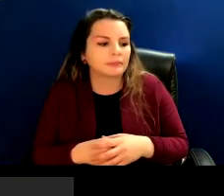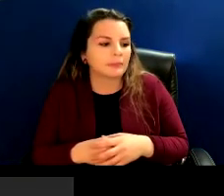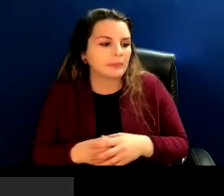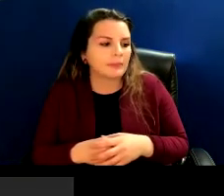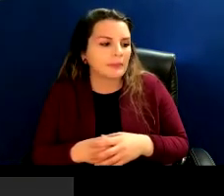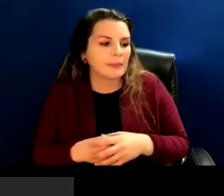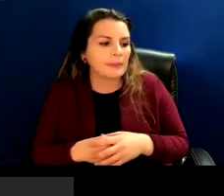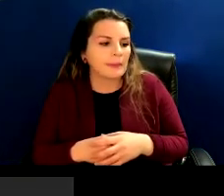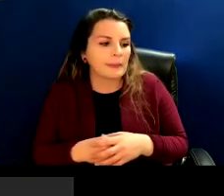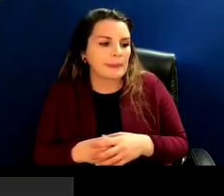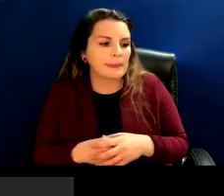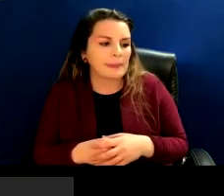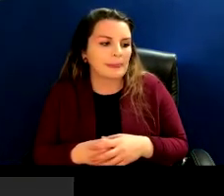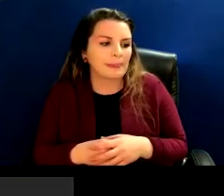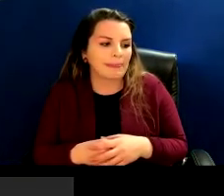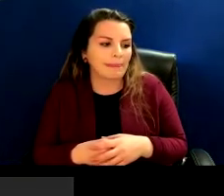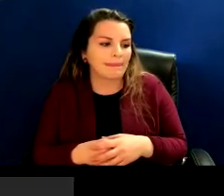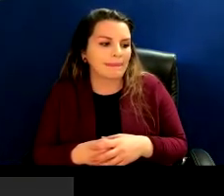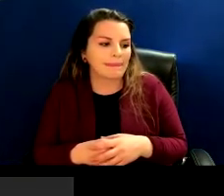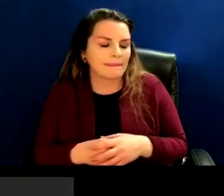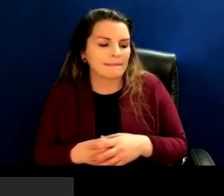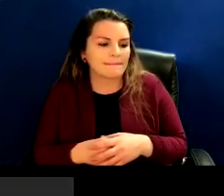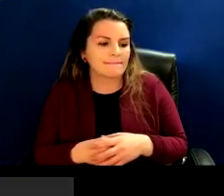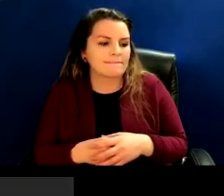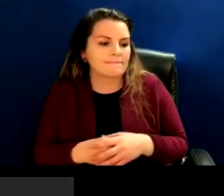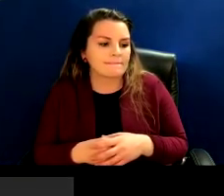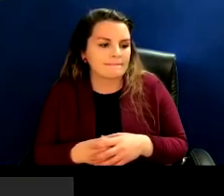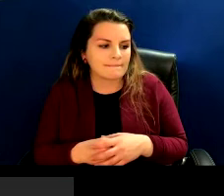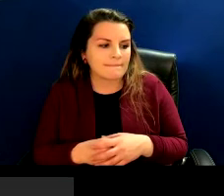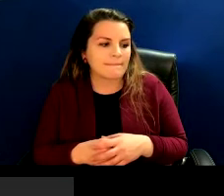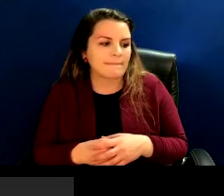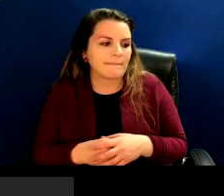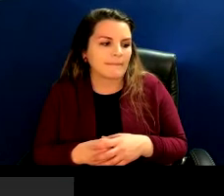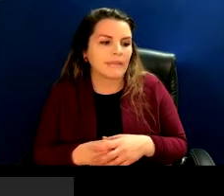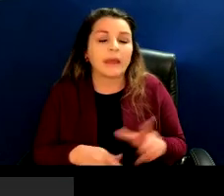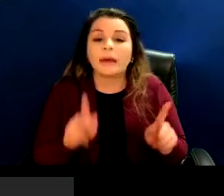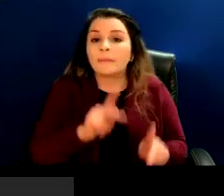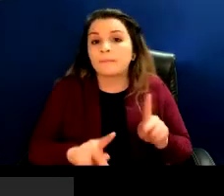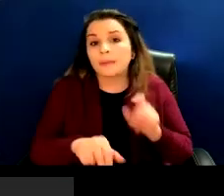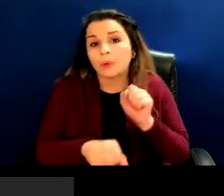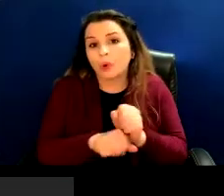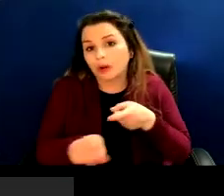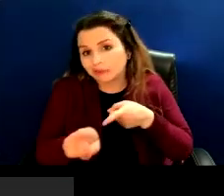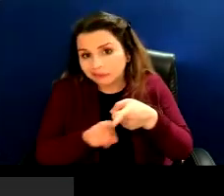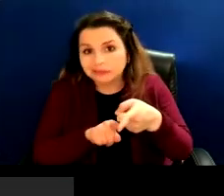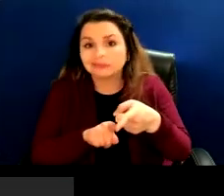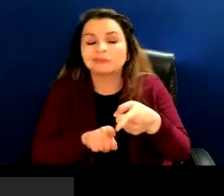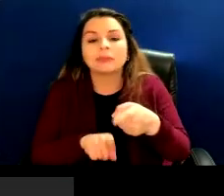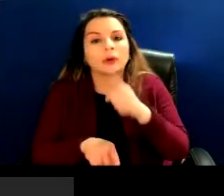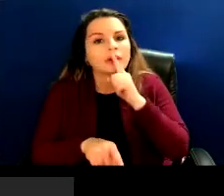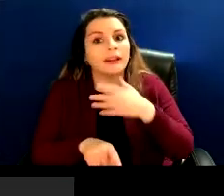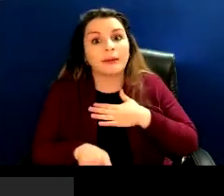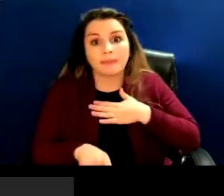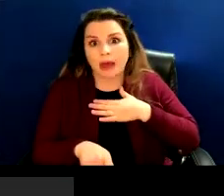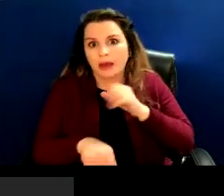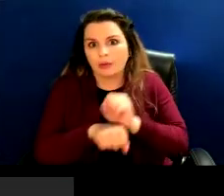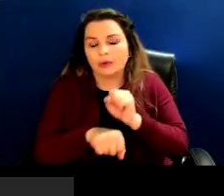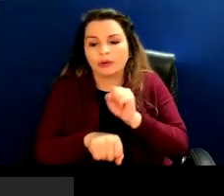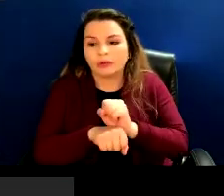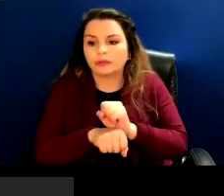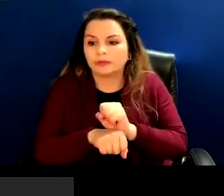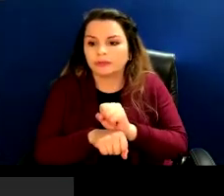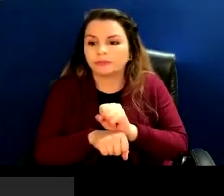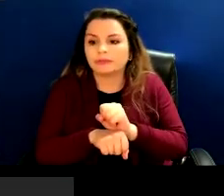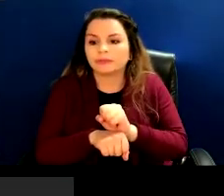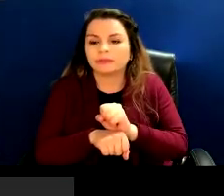I would just say that the contribution that those of us who are working in this area certainly in my work has been is to really think